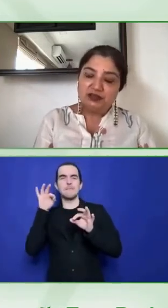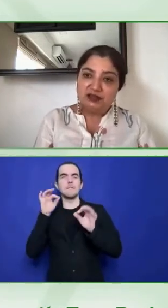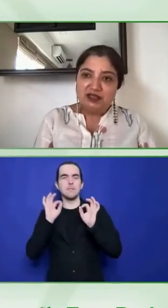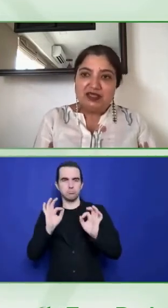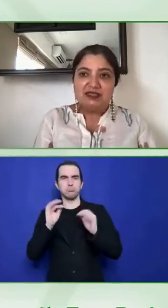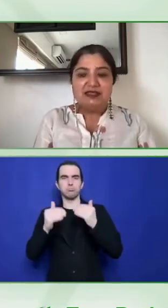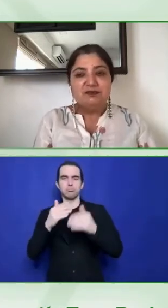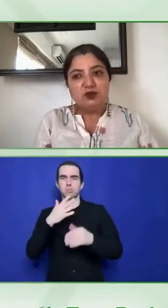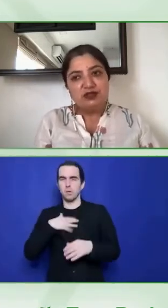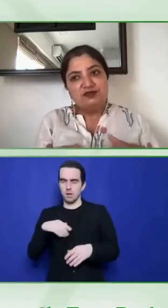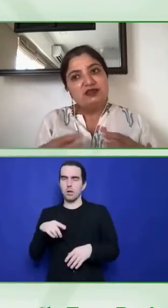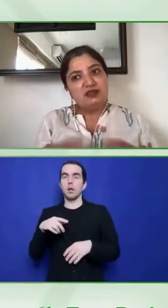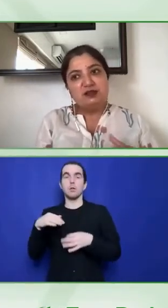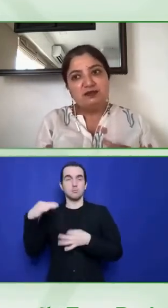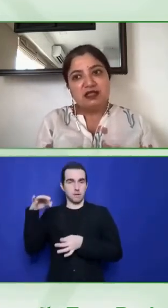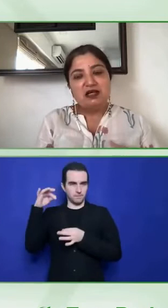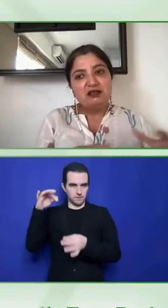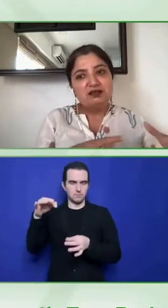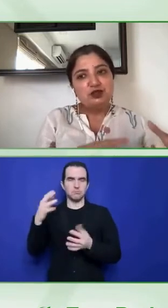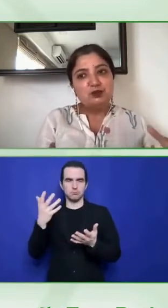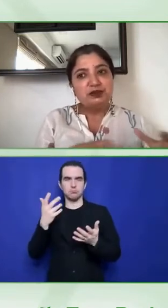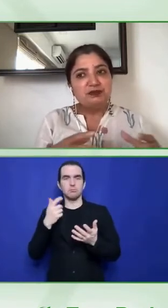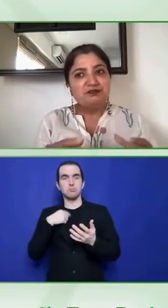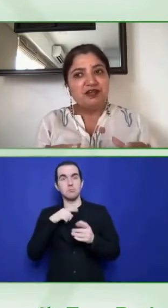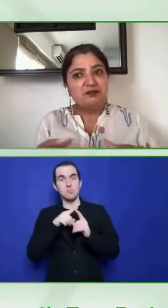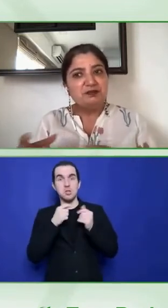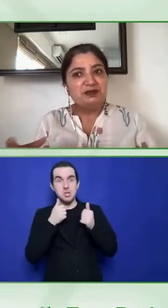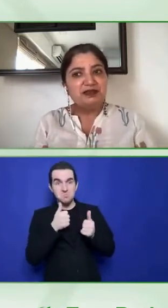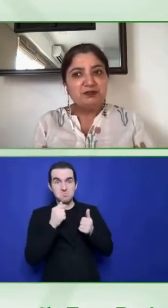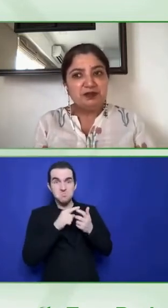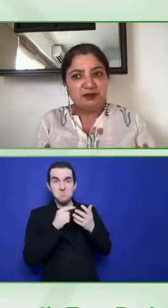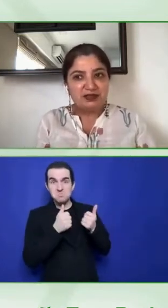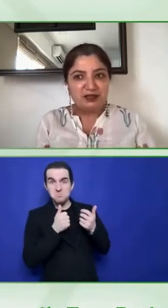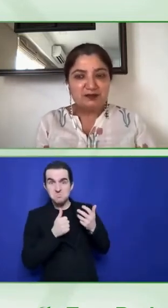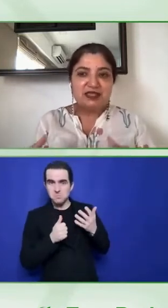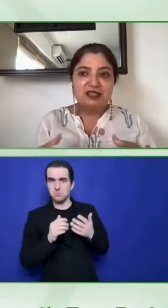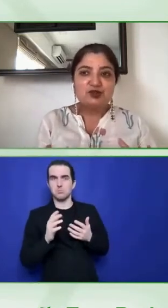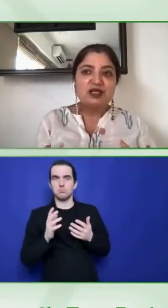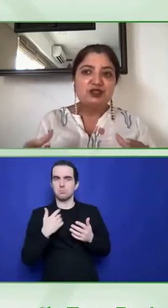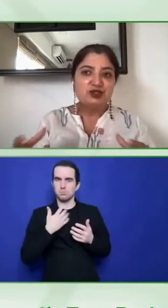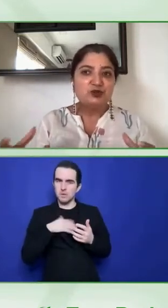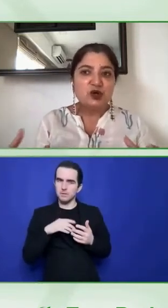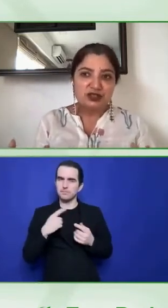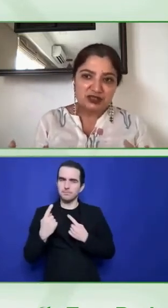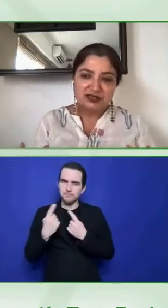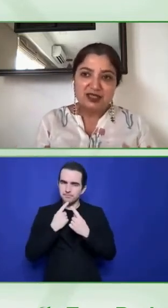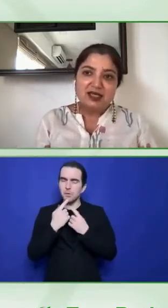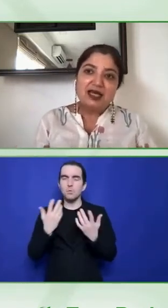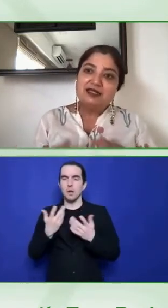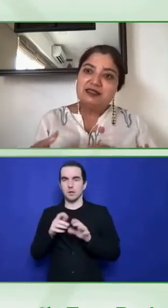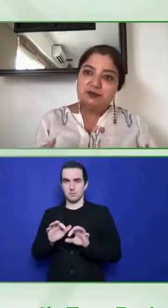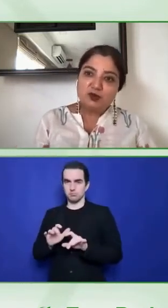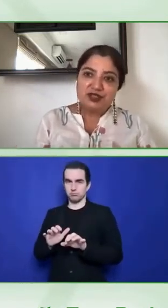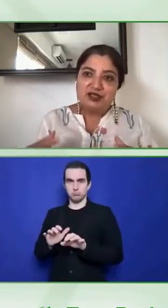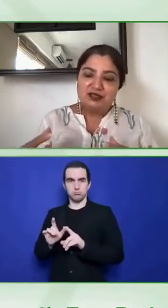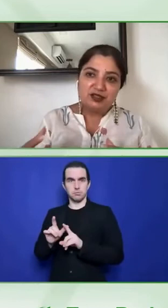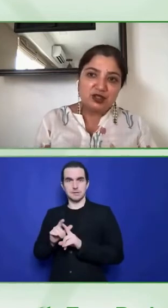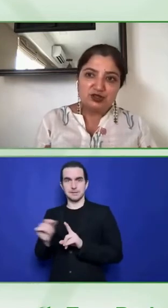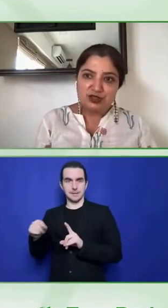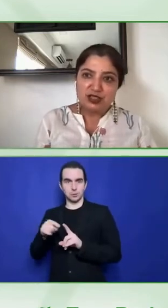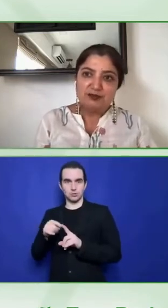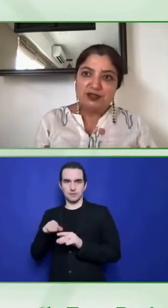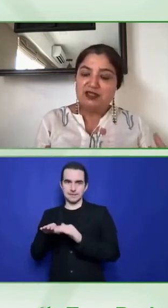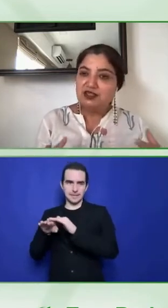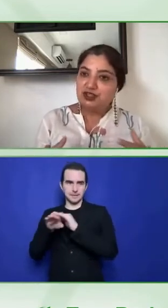world over is that most of the teams are two people, five people, 10 people teams that are trying to do audits and supporting